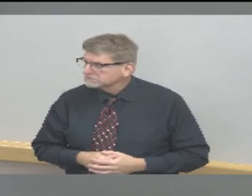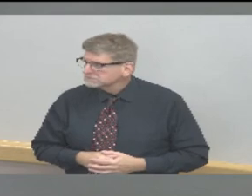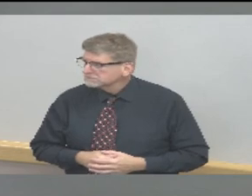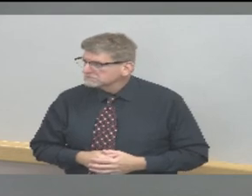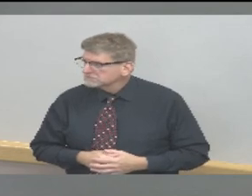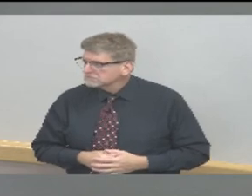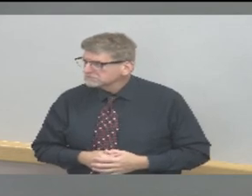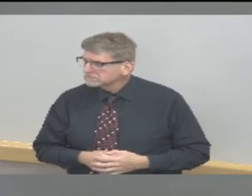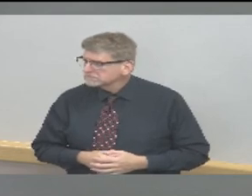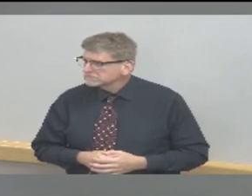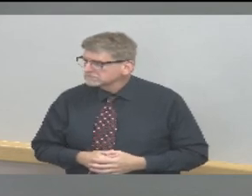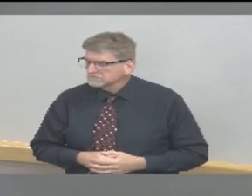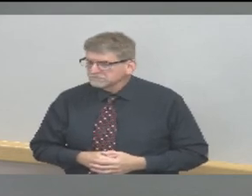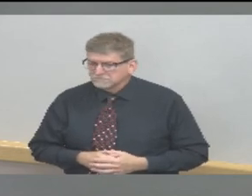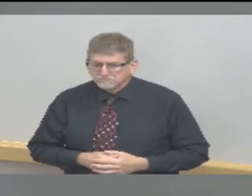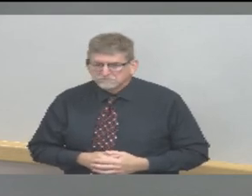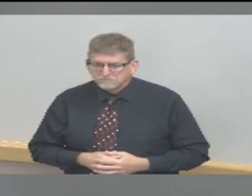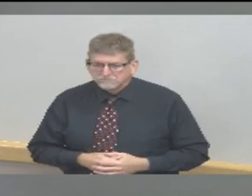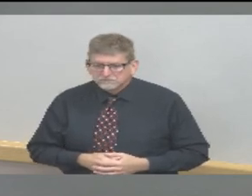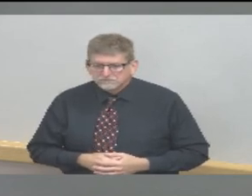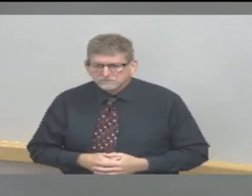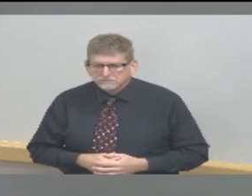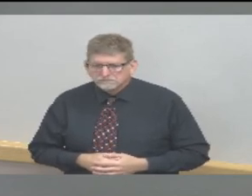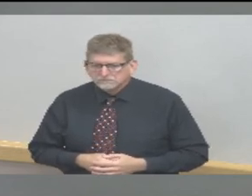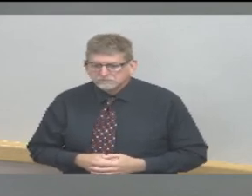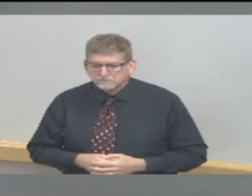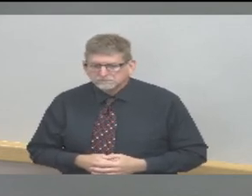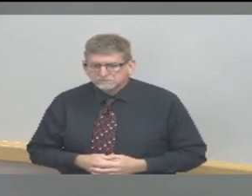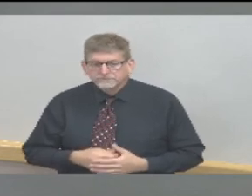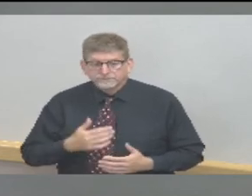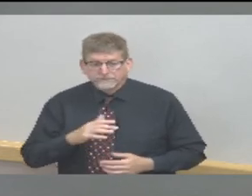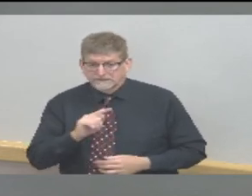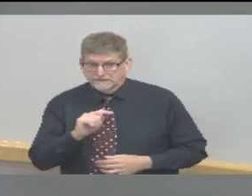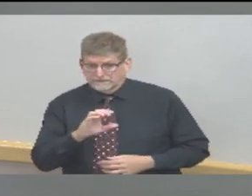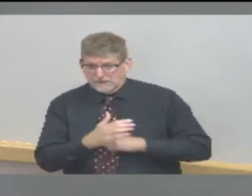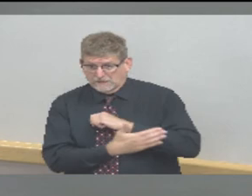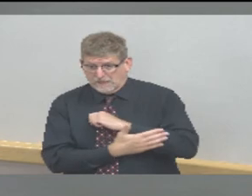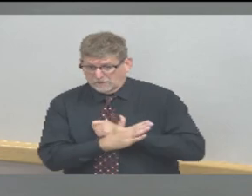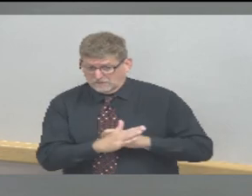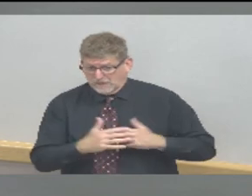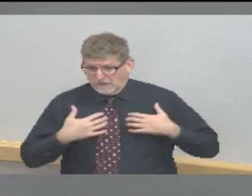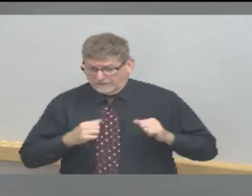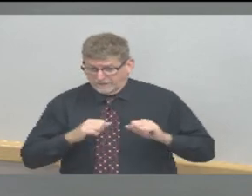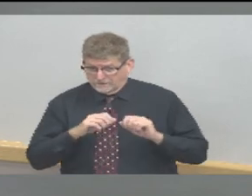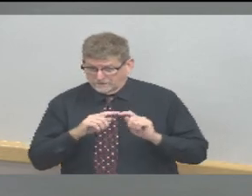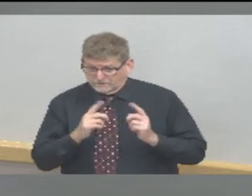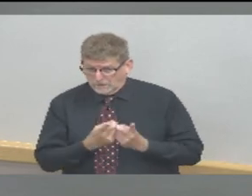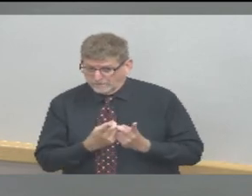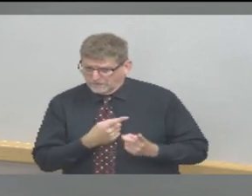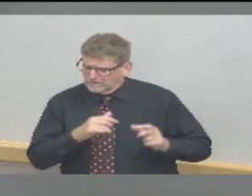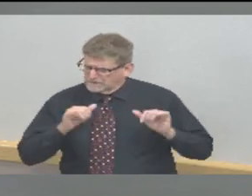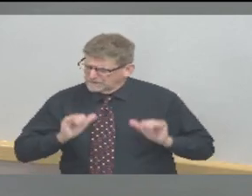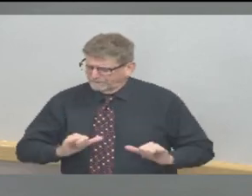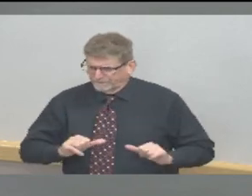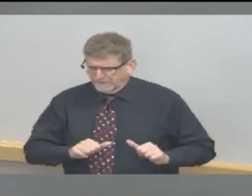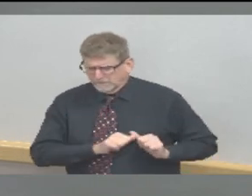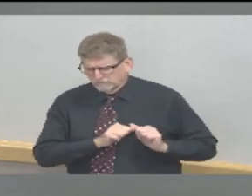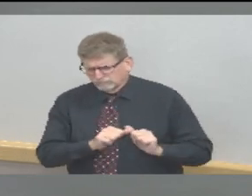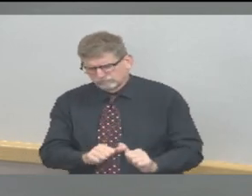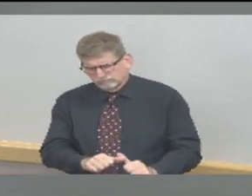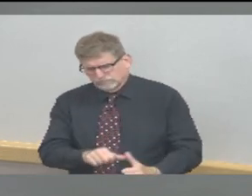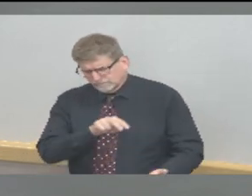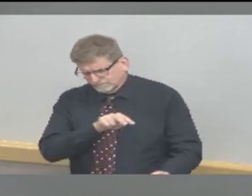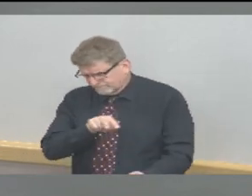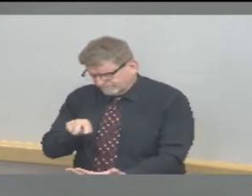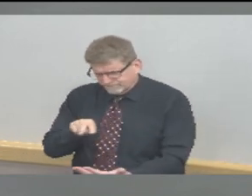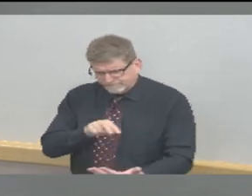The Tippecanoe County Health Department continues to closely monitor several data points with regard to the COVID